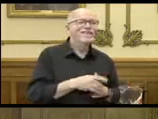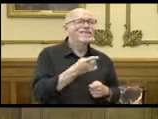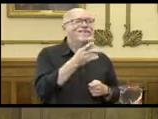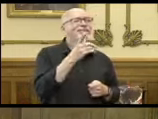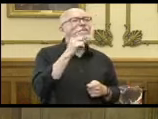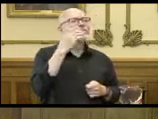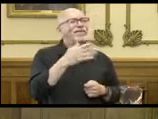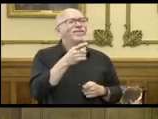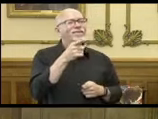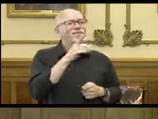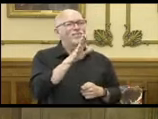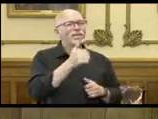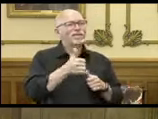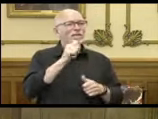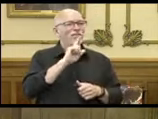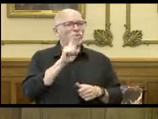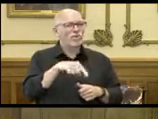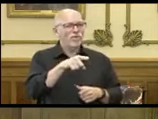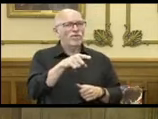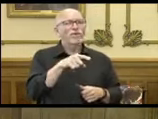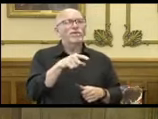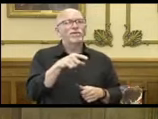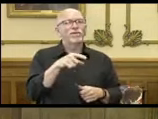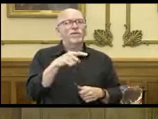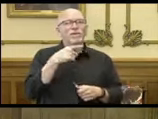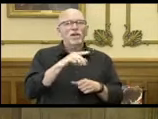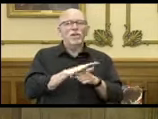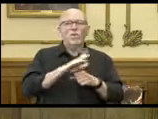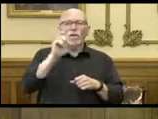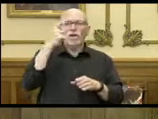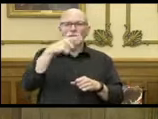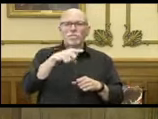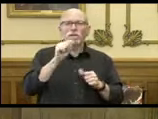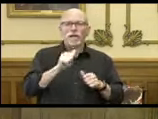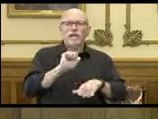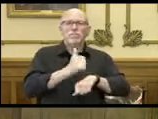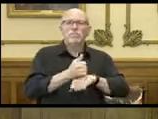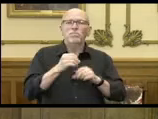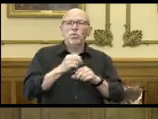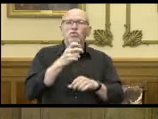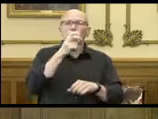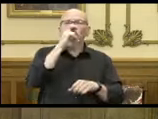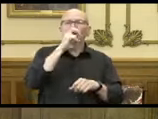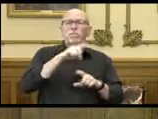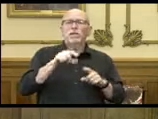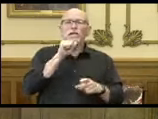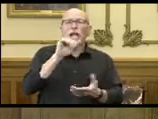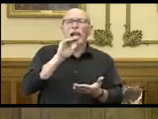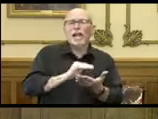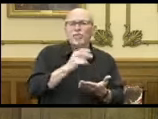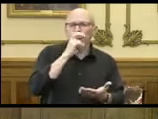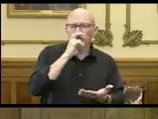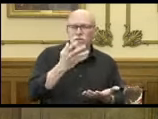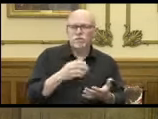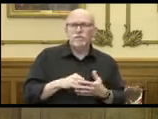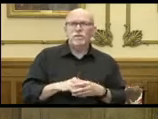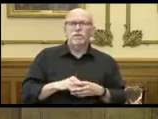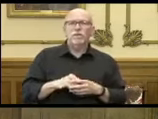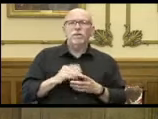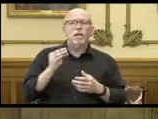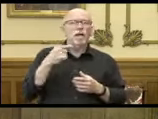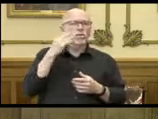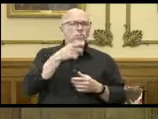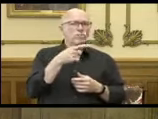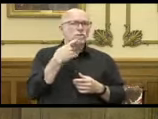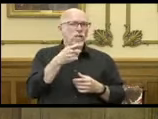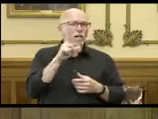Governor, your executive orders have stipulated that local governments may impose stricter restrictions but not less restrictive ones. And I know you